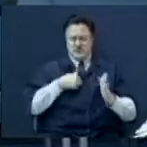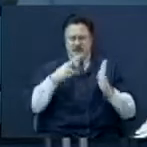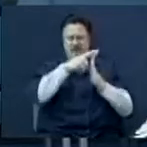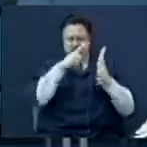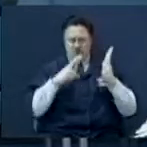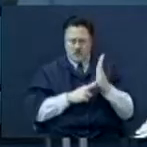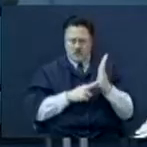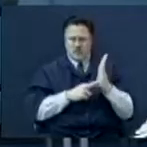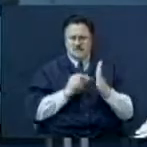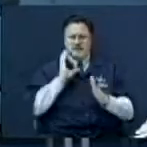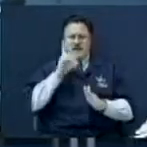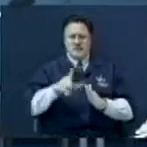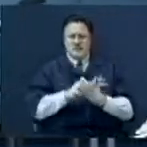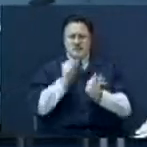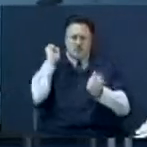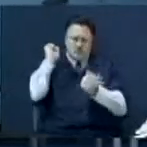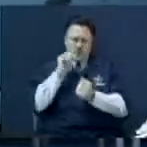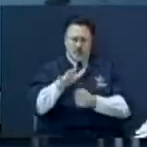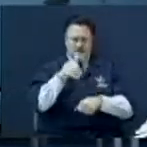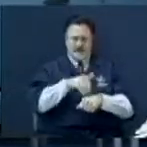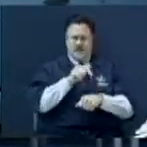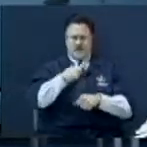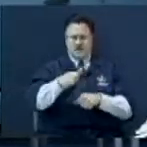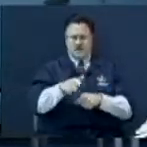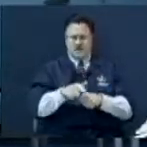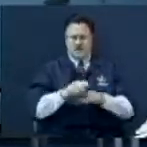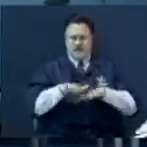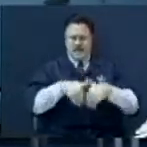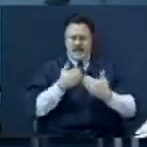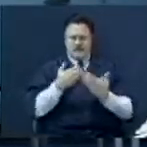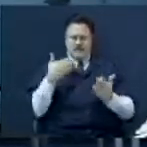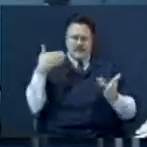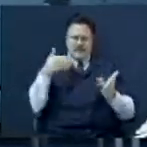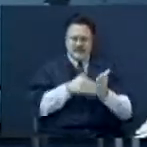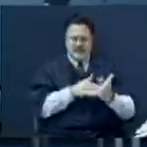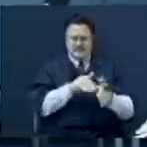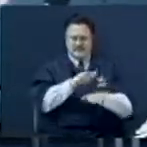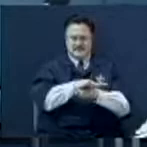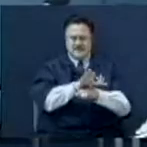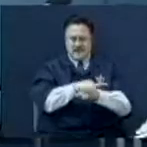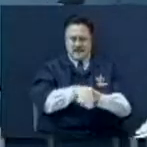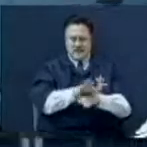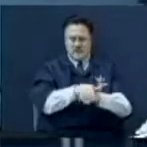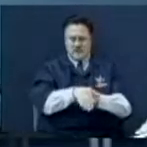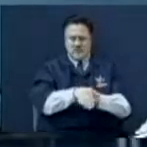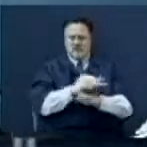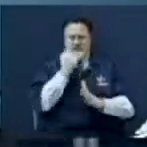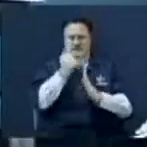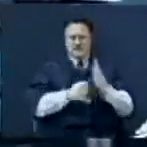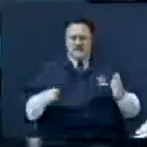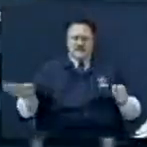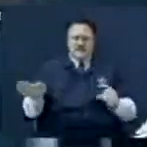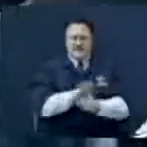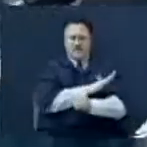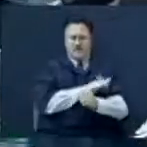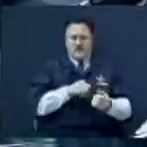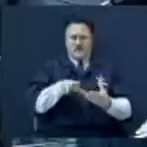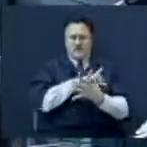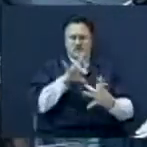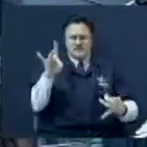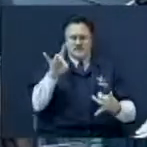to throw rocks at you. But let me tell you how to withstand that bunch of hypocrites. Because when they start throwing them, just get full of the Holy Ghost.